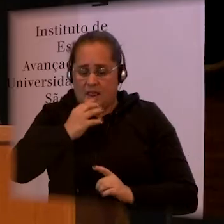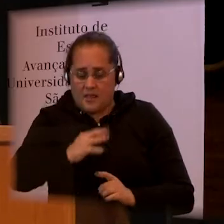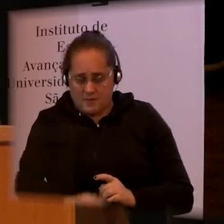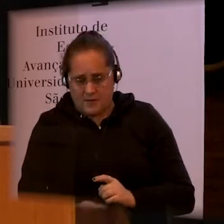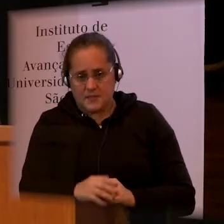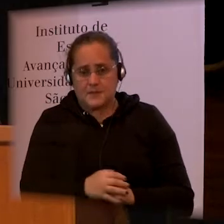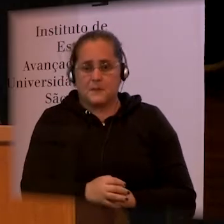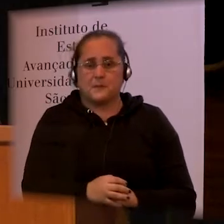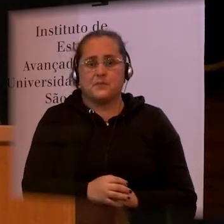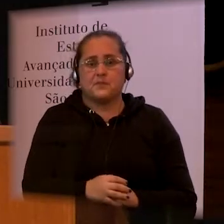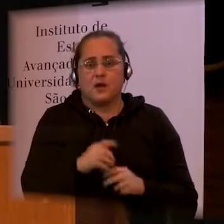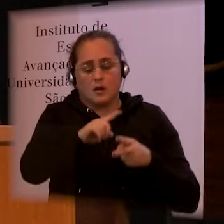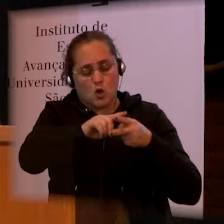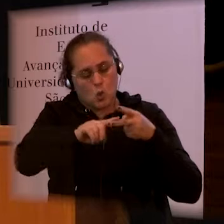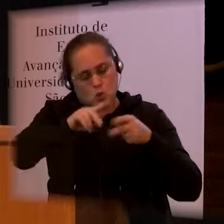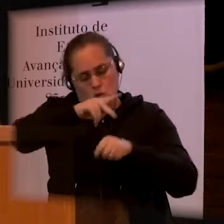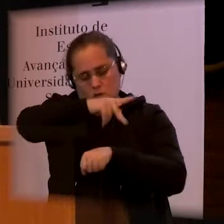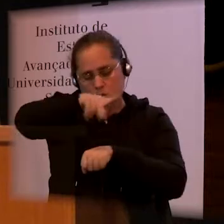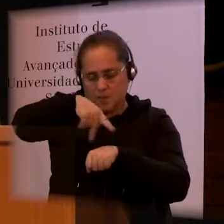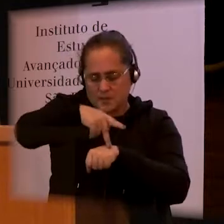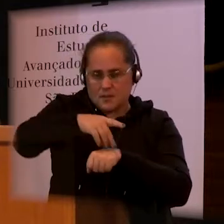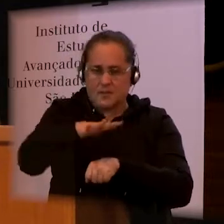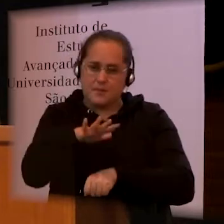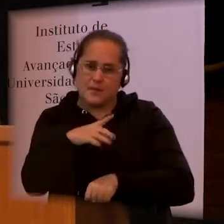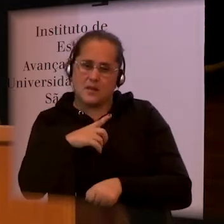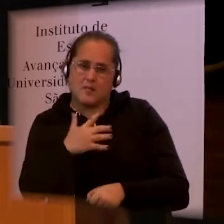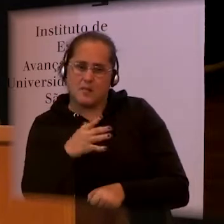,000 children with disabilities in the community.